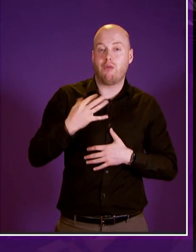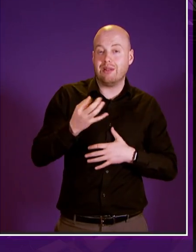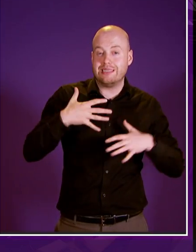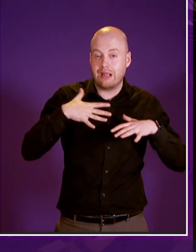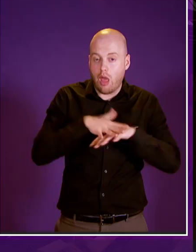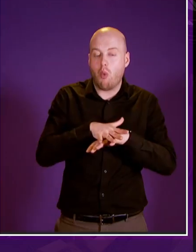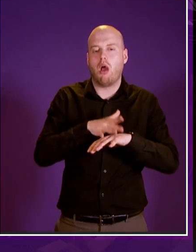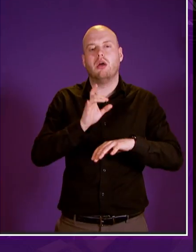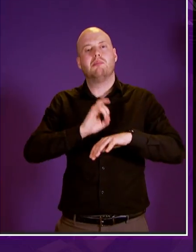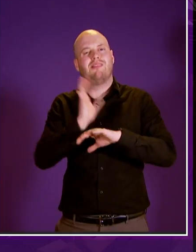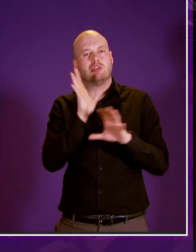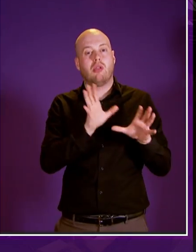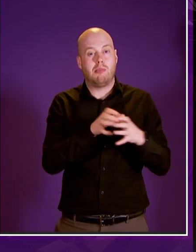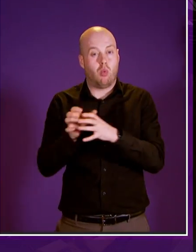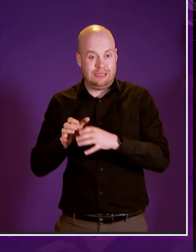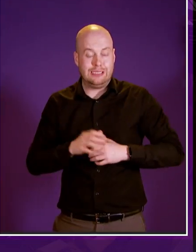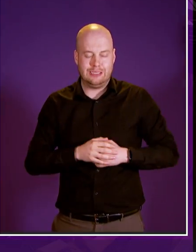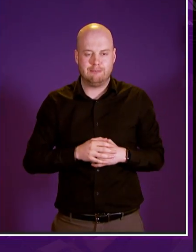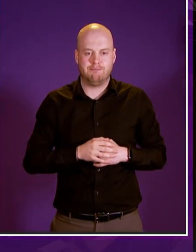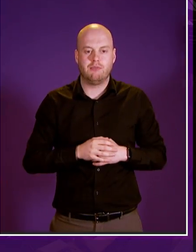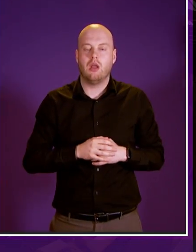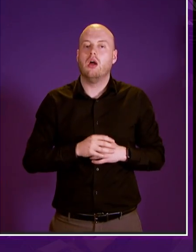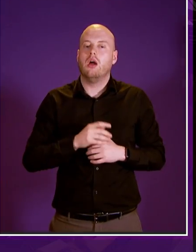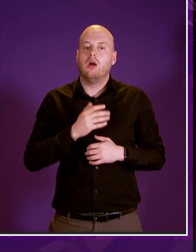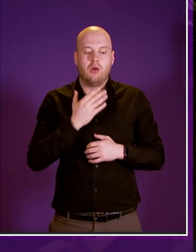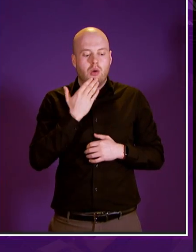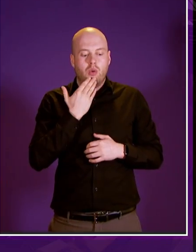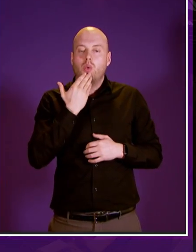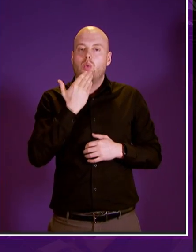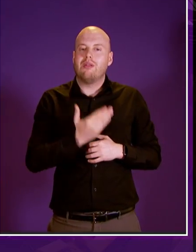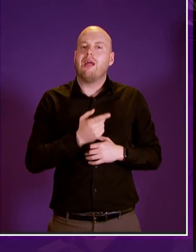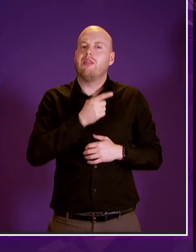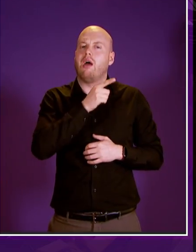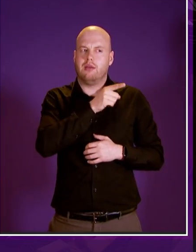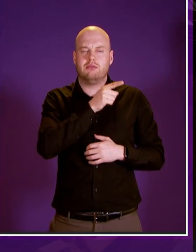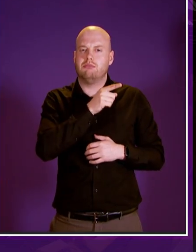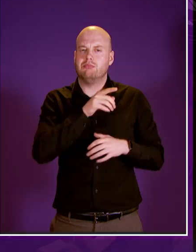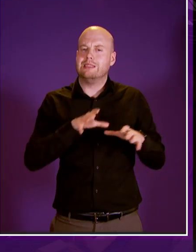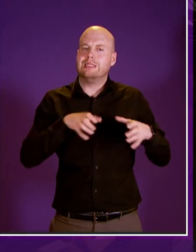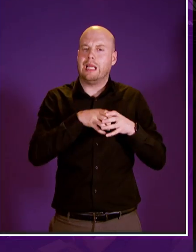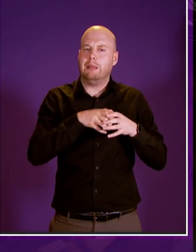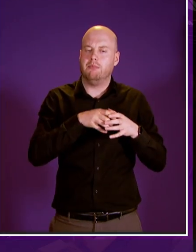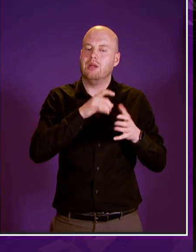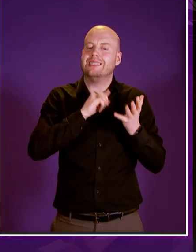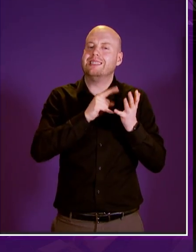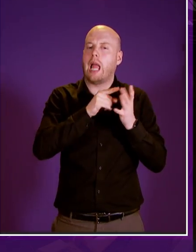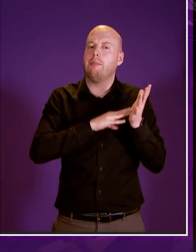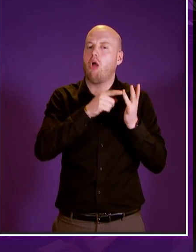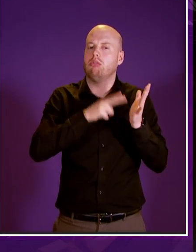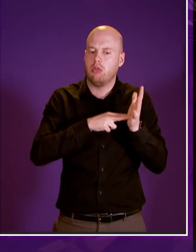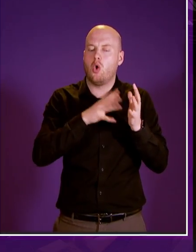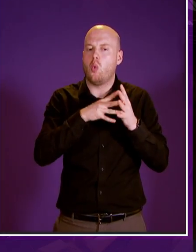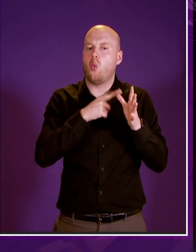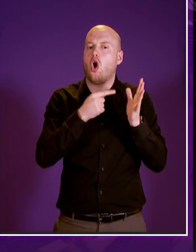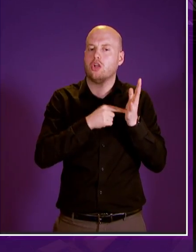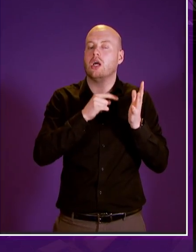i too would like to thank the clarking team for for the social security committee and particularly simon watkins not only